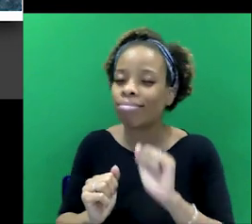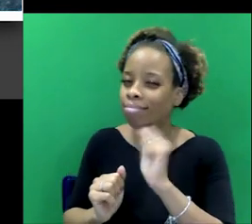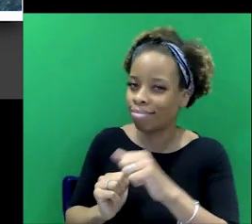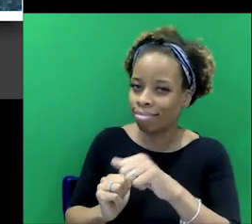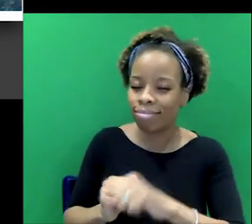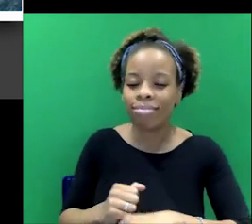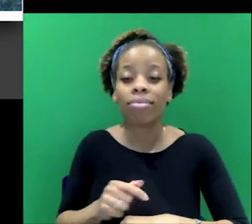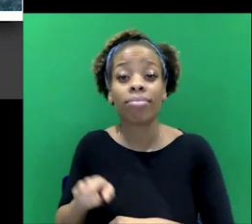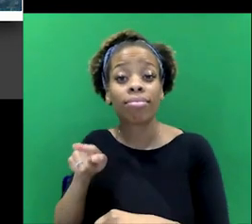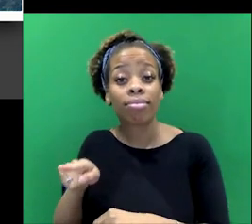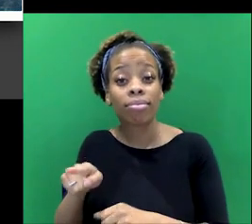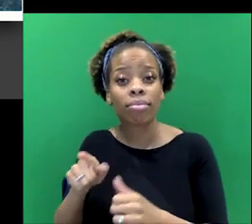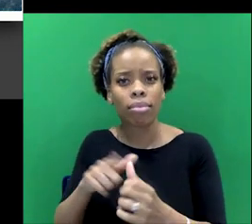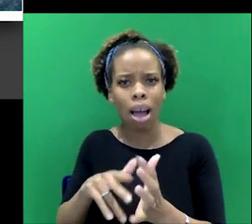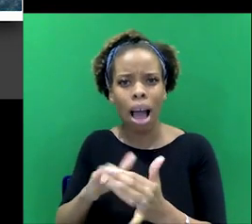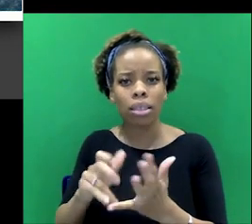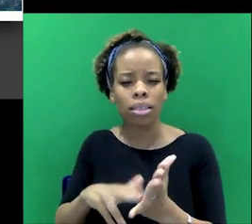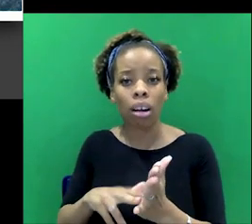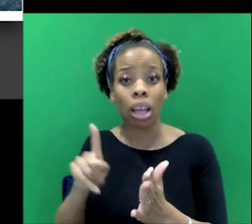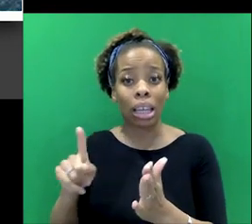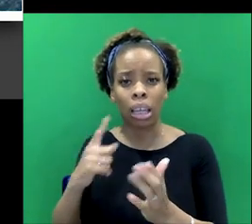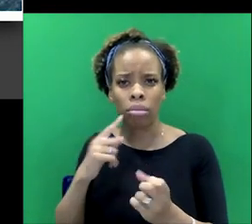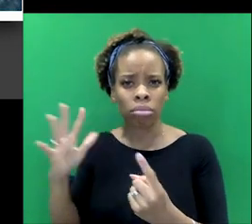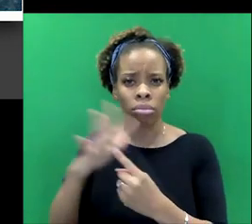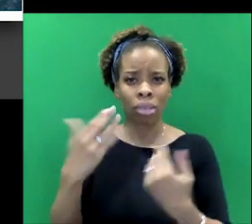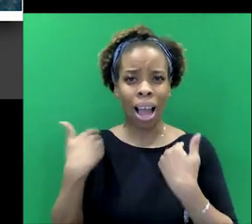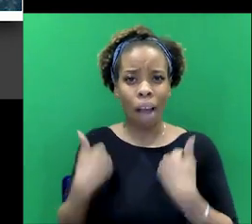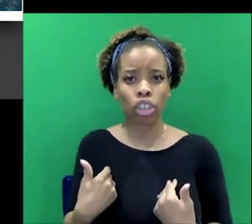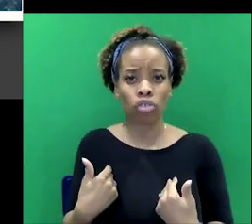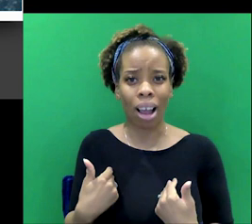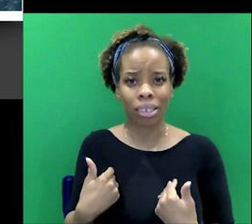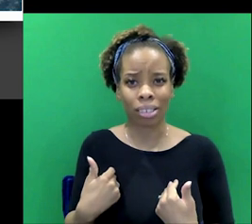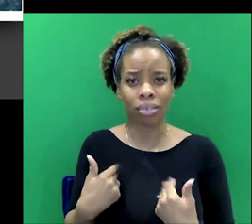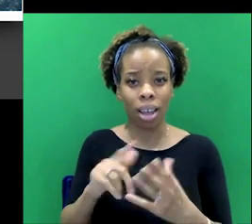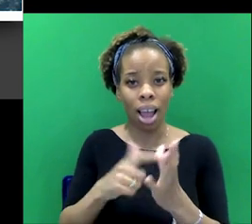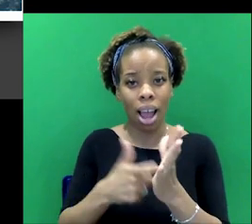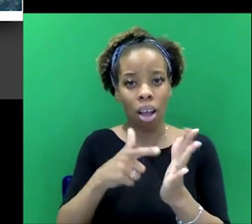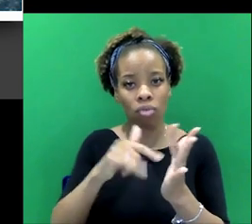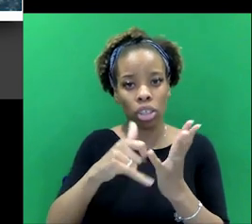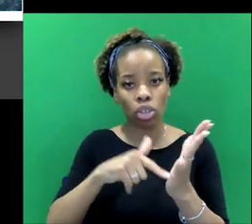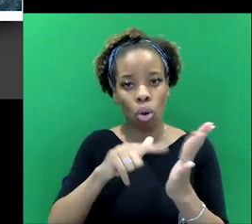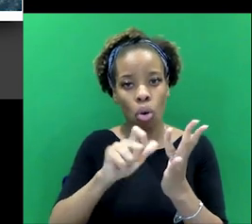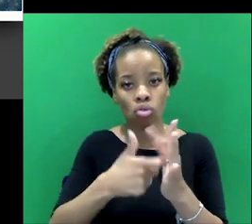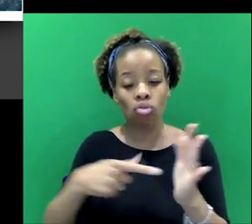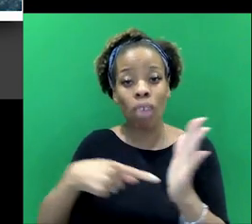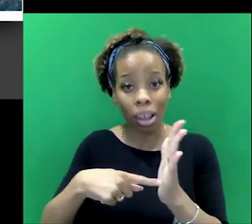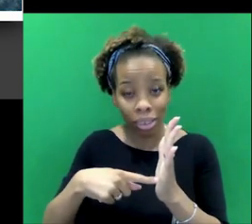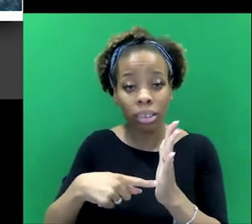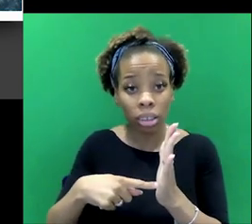Easily, because he is an aristocrat. So he is the other end of the scale. He is an aristocrat. He has,